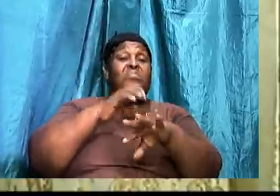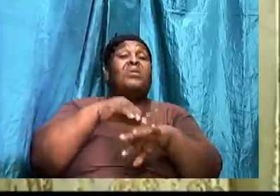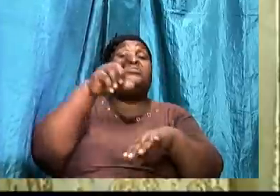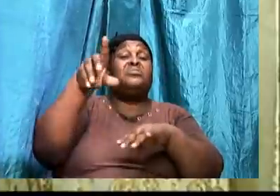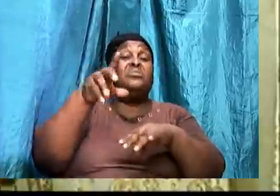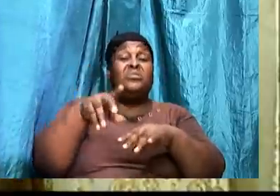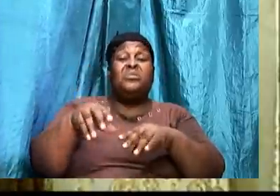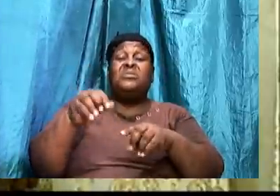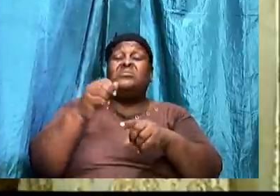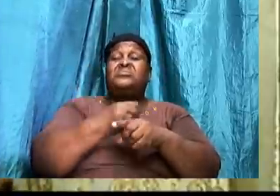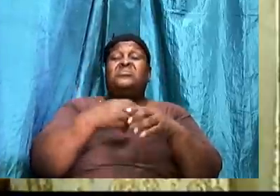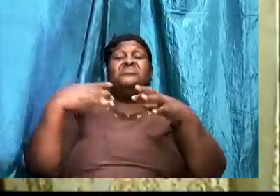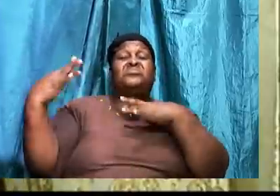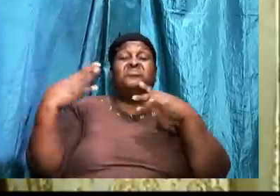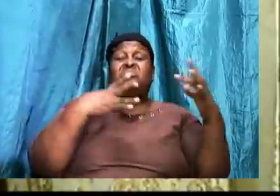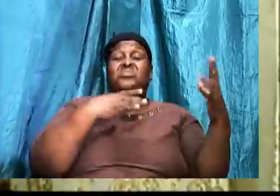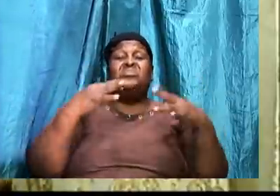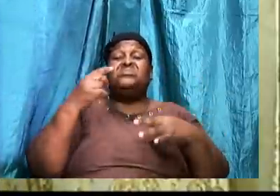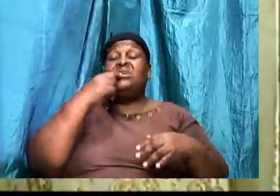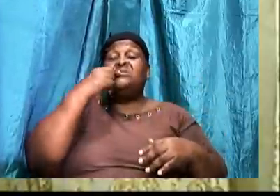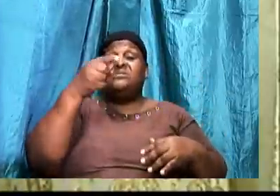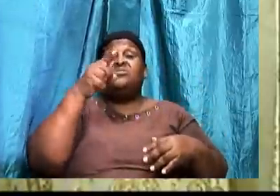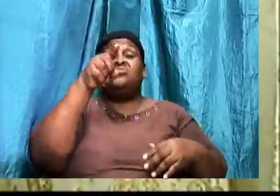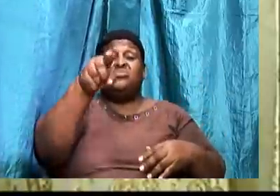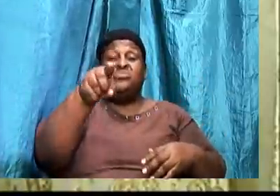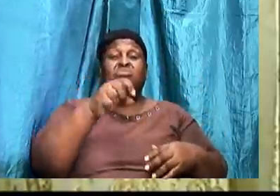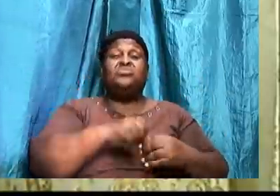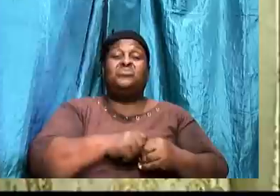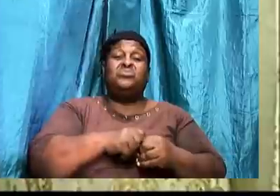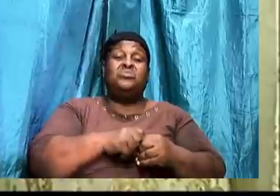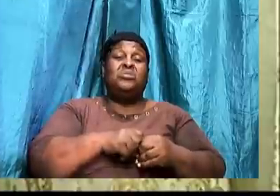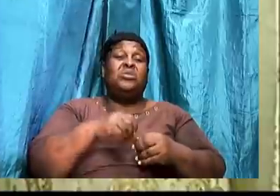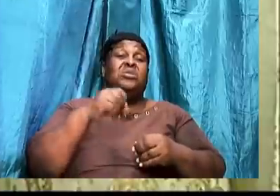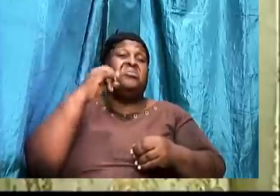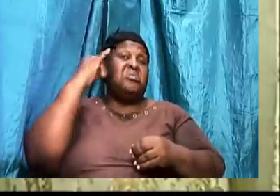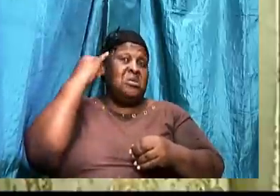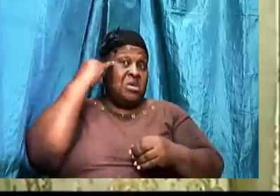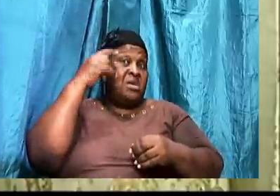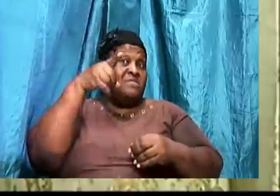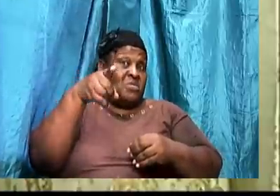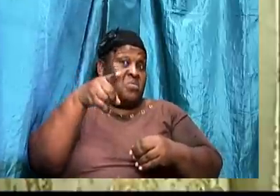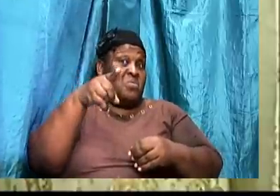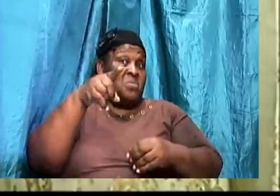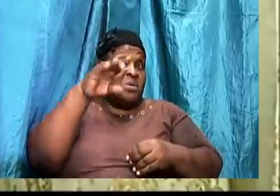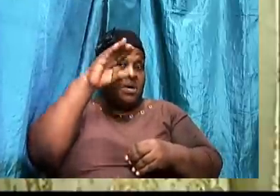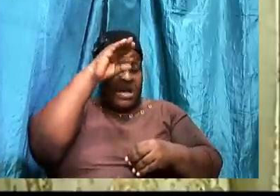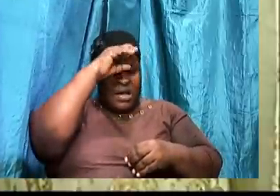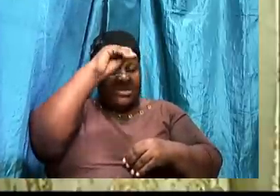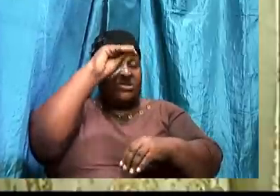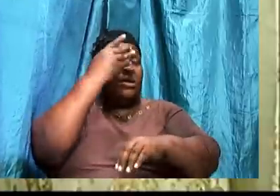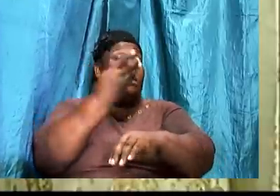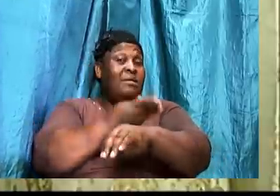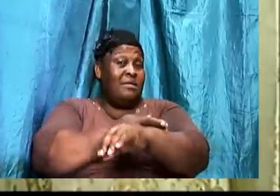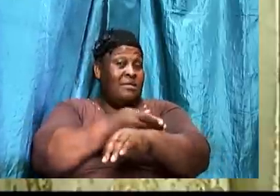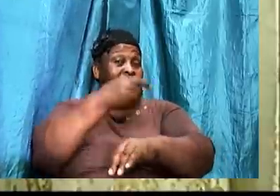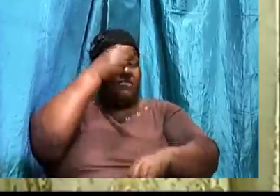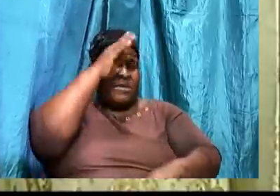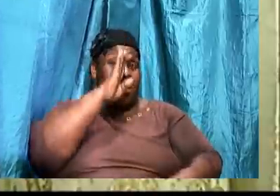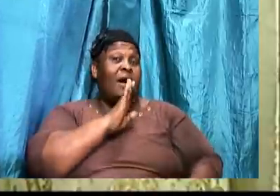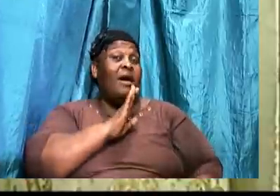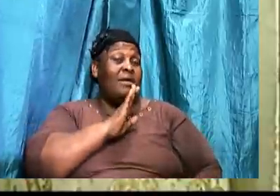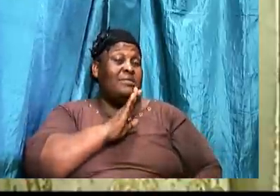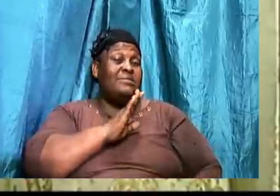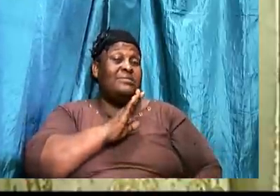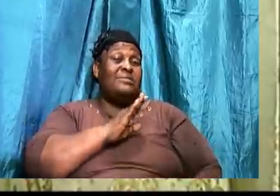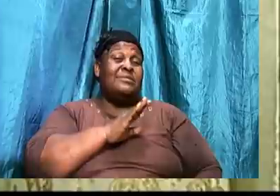And he will suggest to you. If you were a child of God. Anybody ever get that yet? If you are a